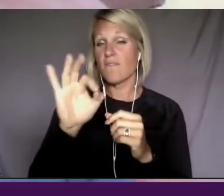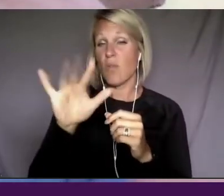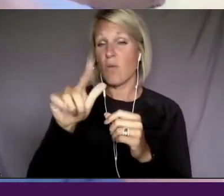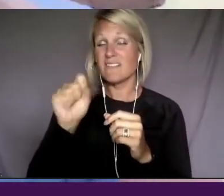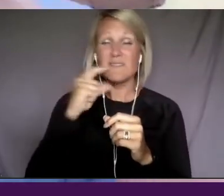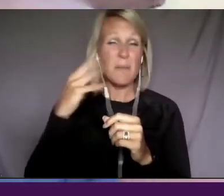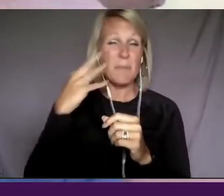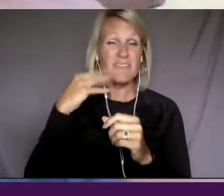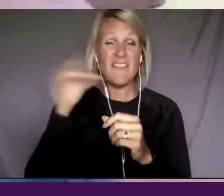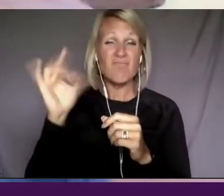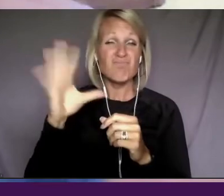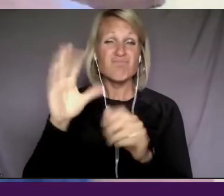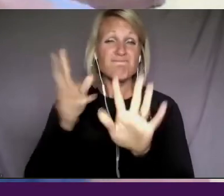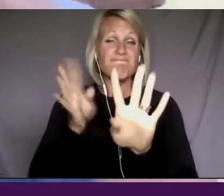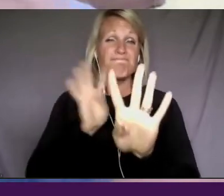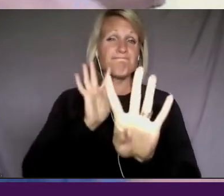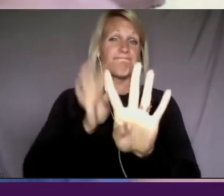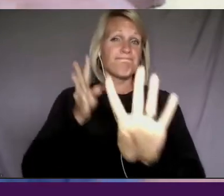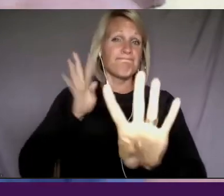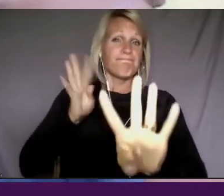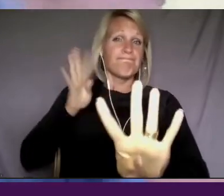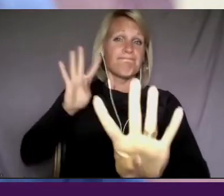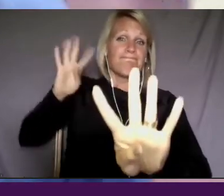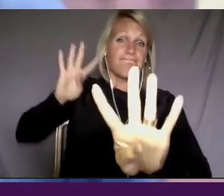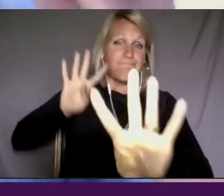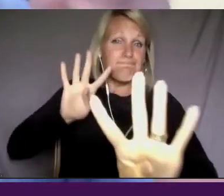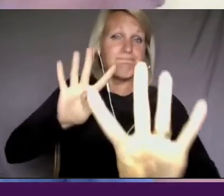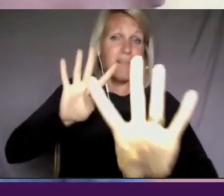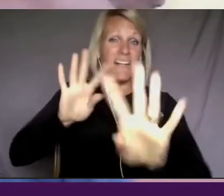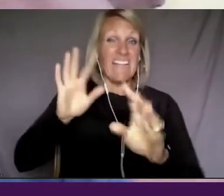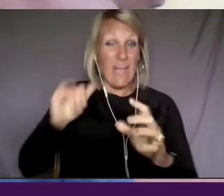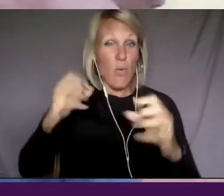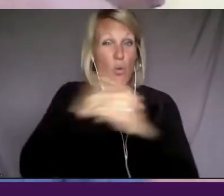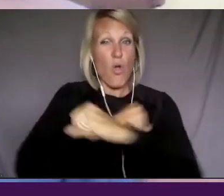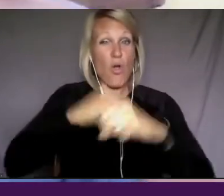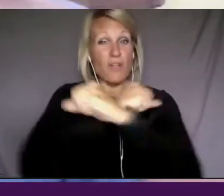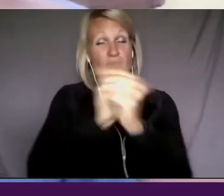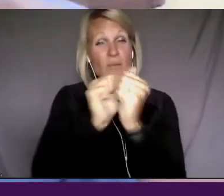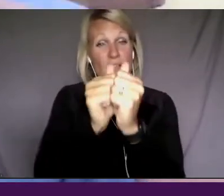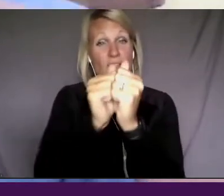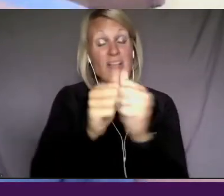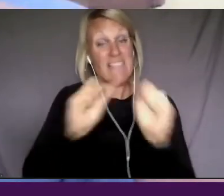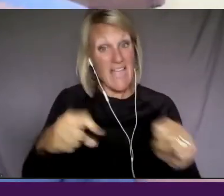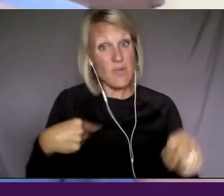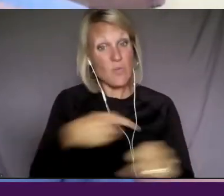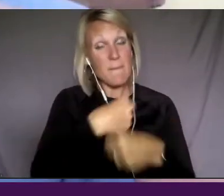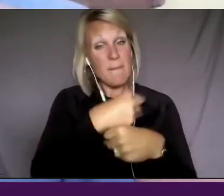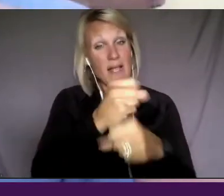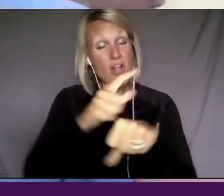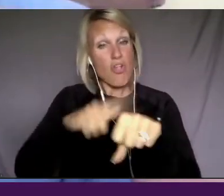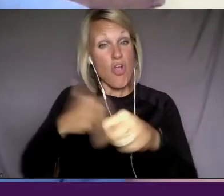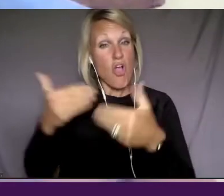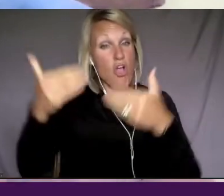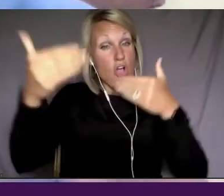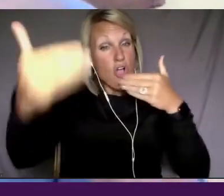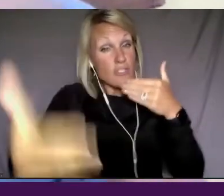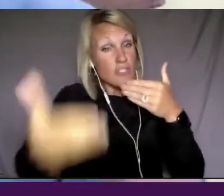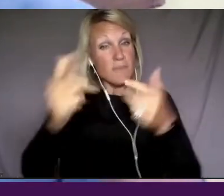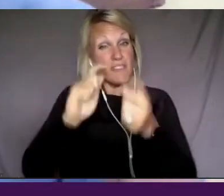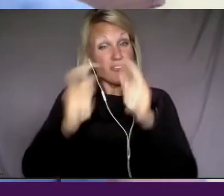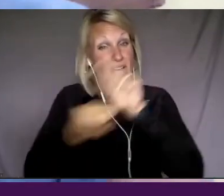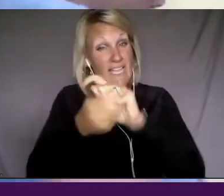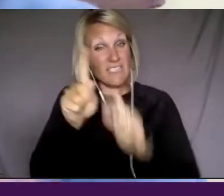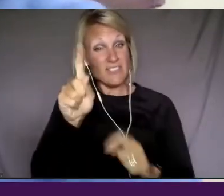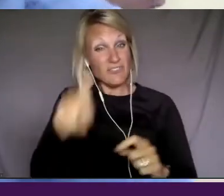So can we push it more, uh, so that we really do create long-term, uh, uh, change? And